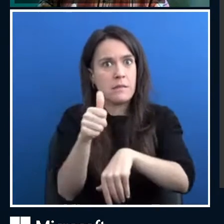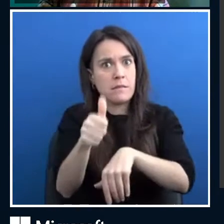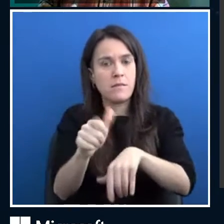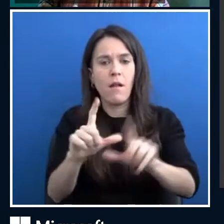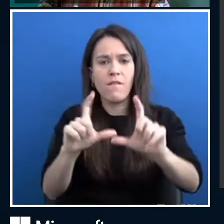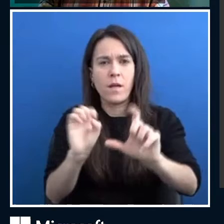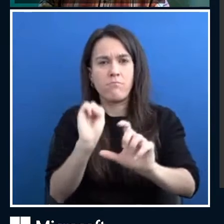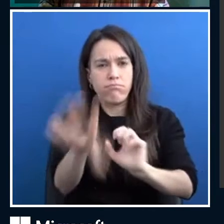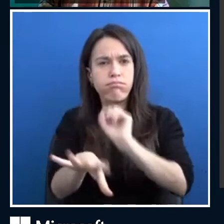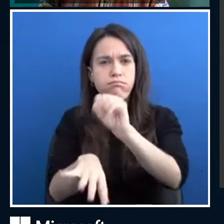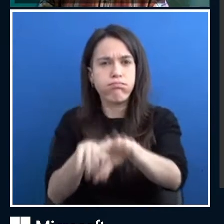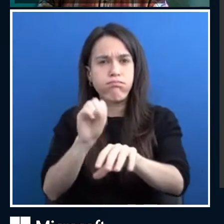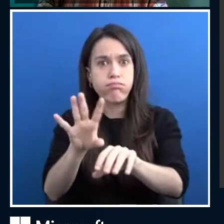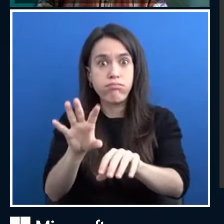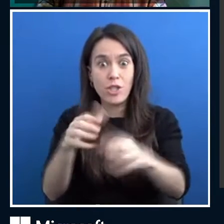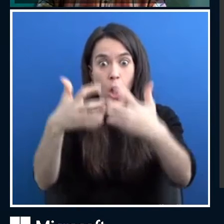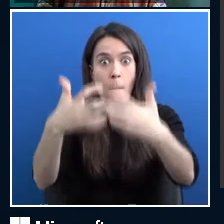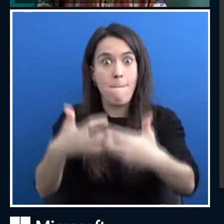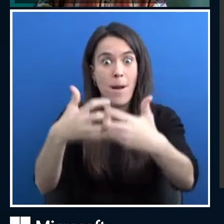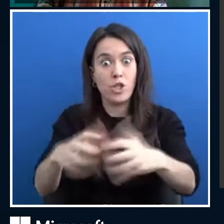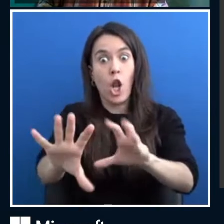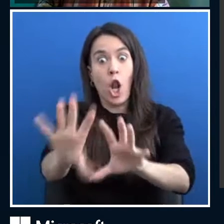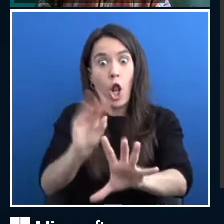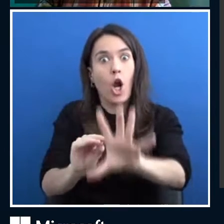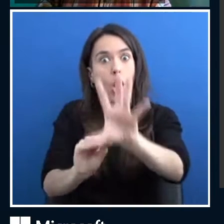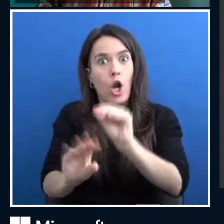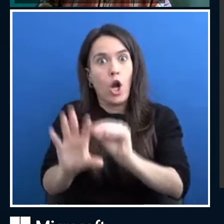network will learn from those examples.